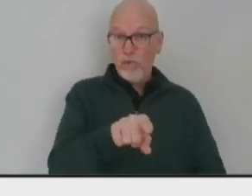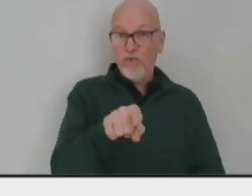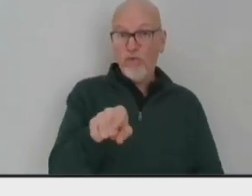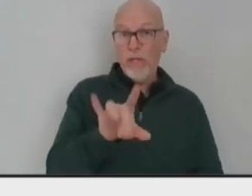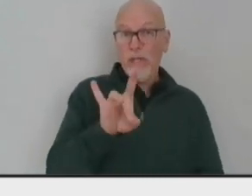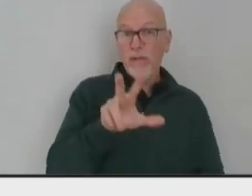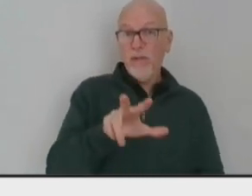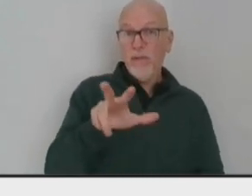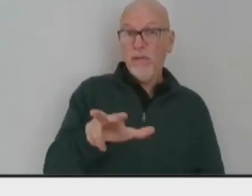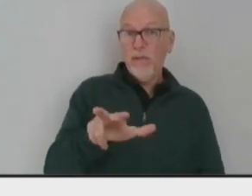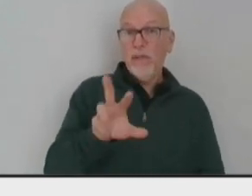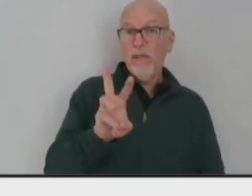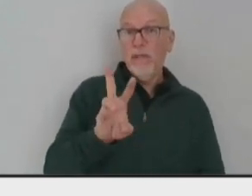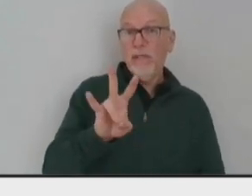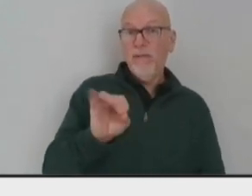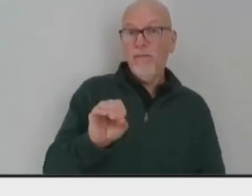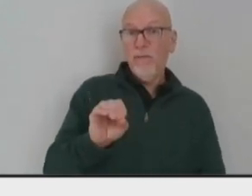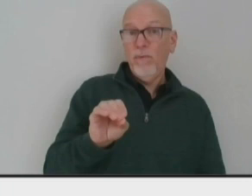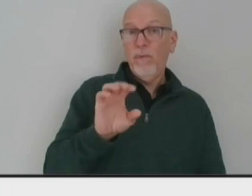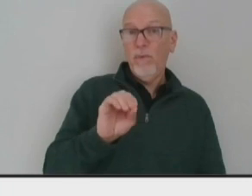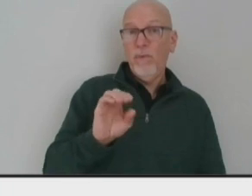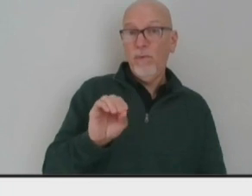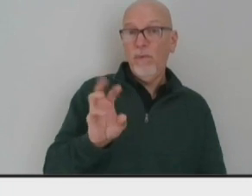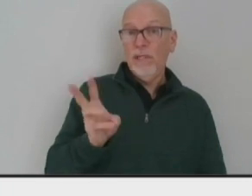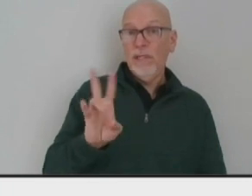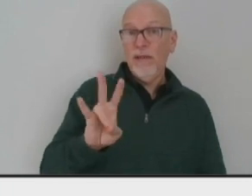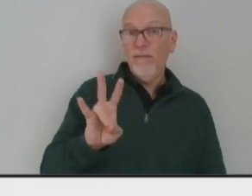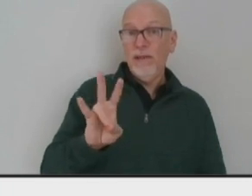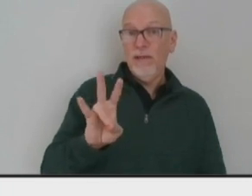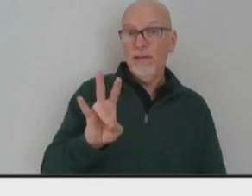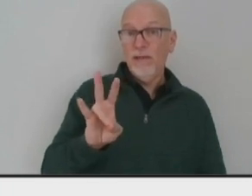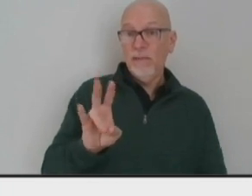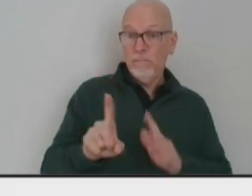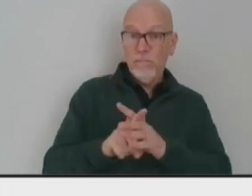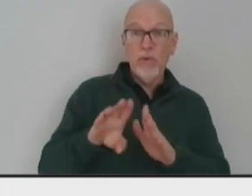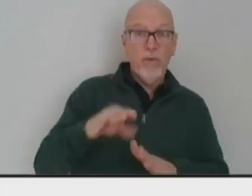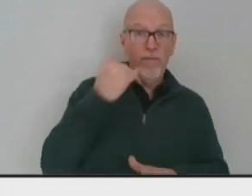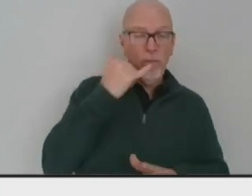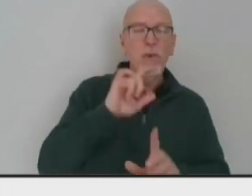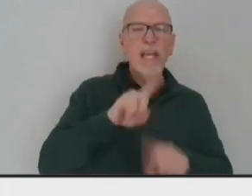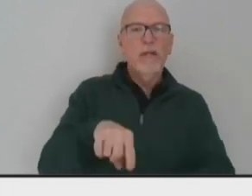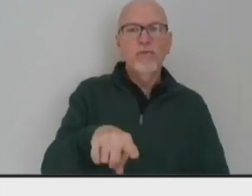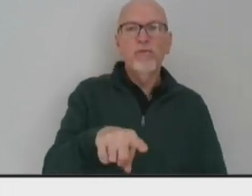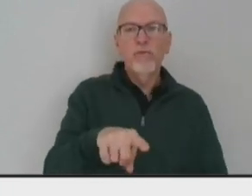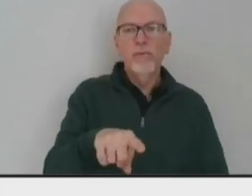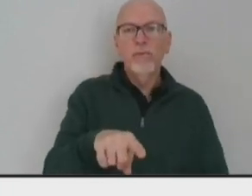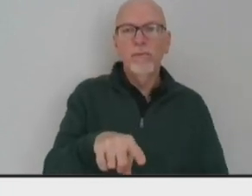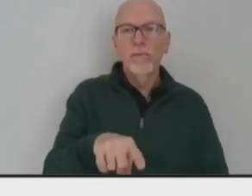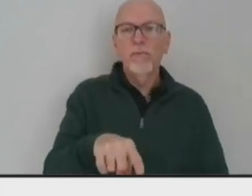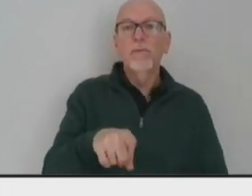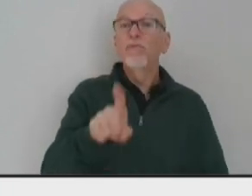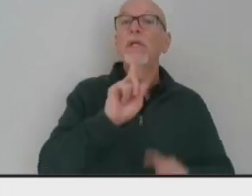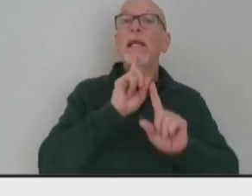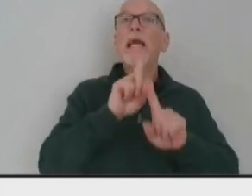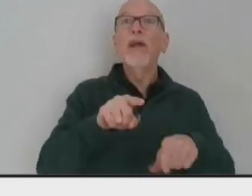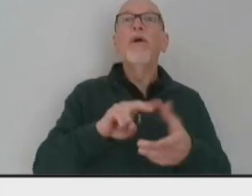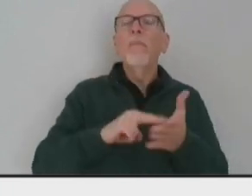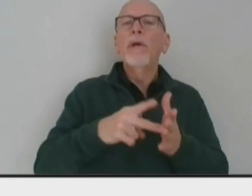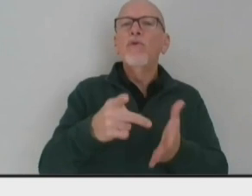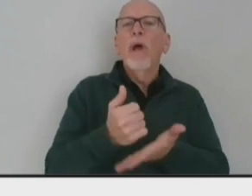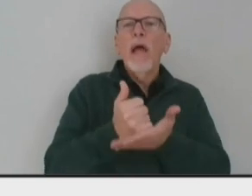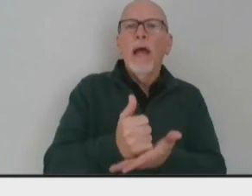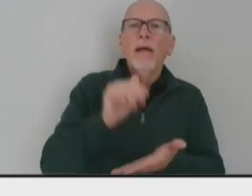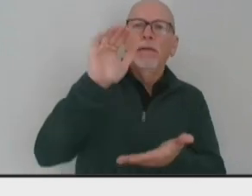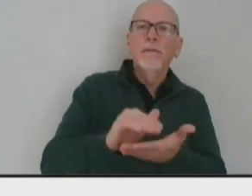-670-0067, pop up. By answering the call, you're helping to prevent further